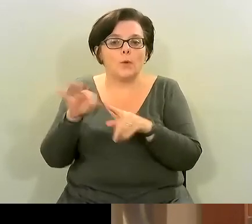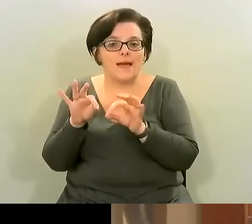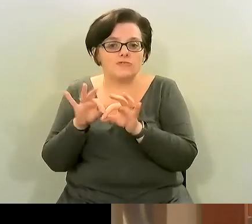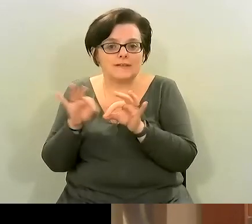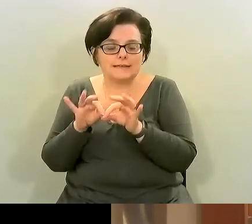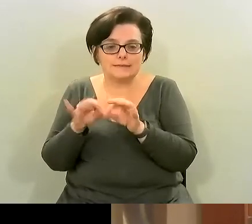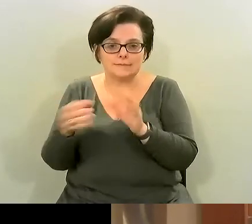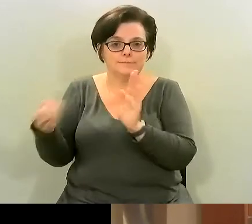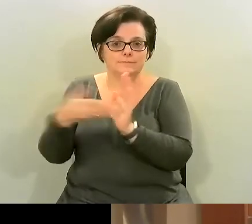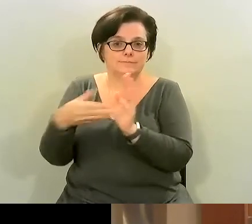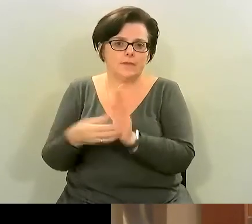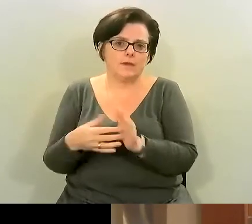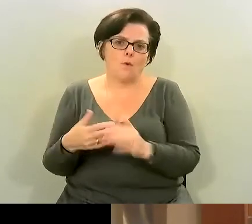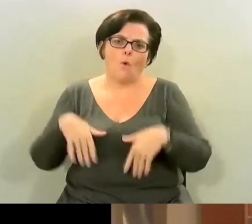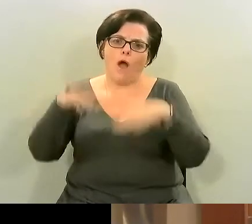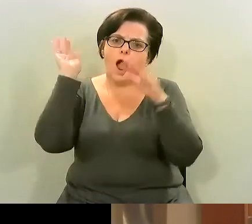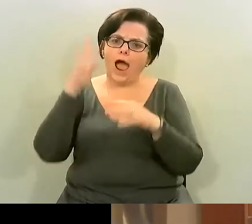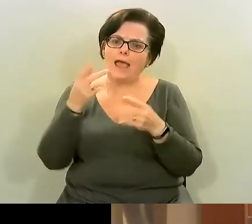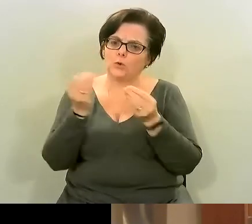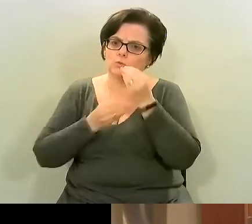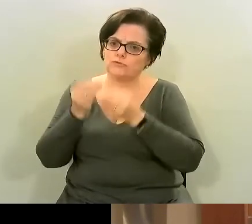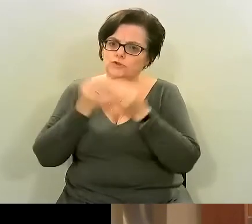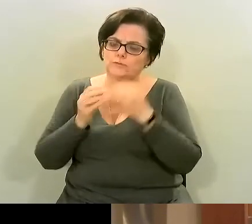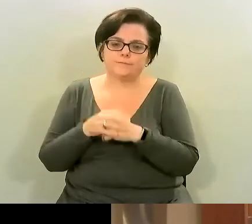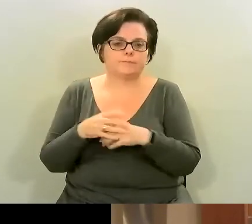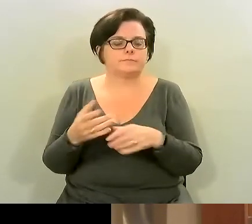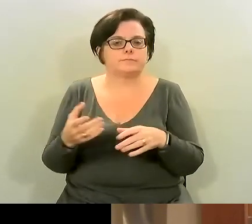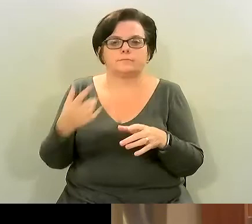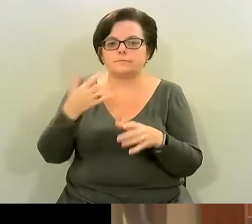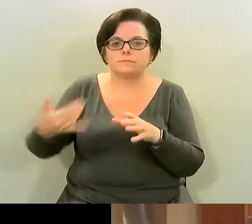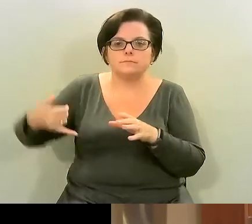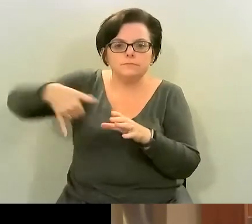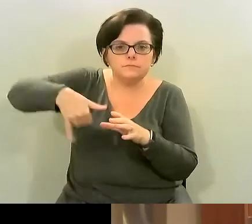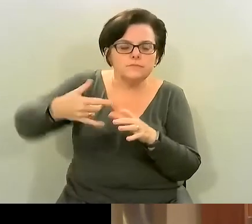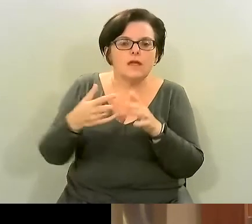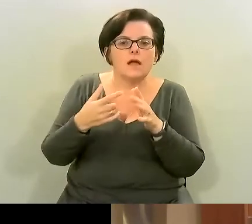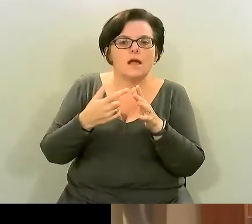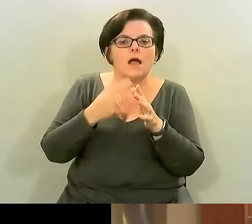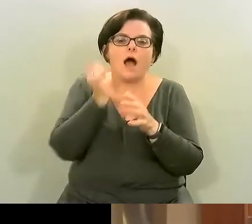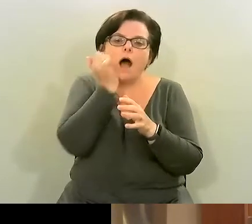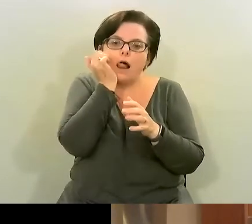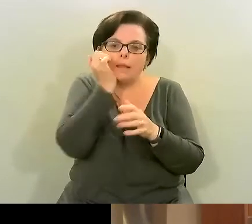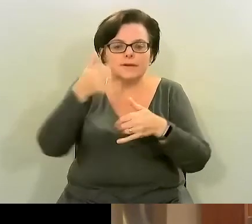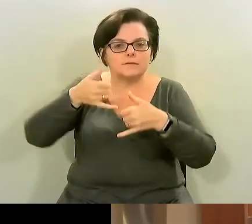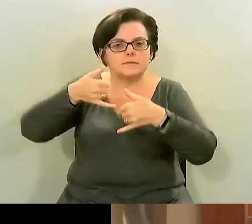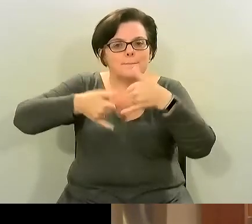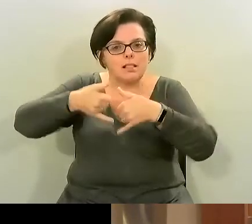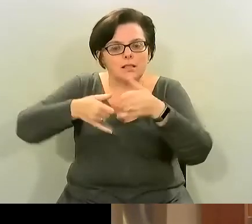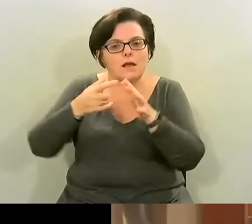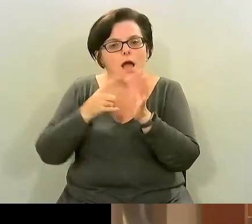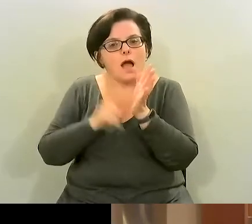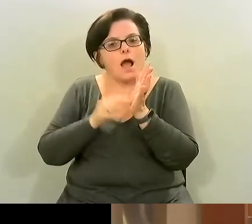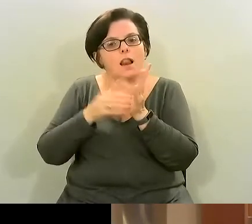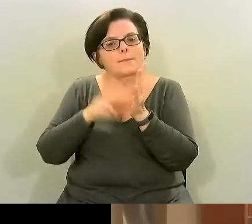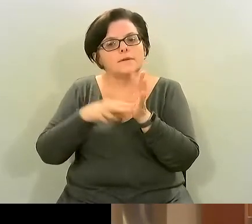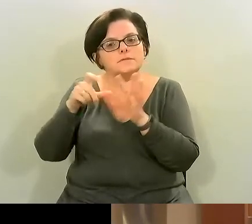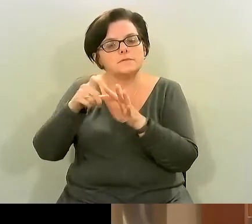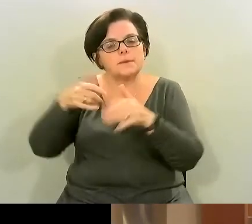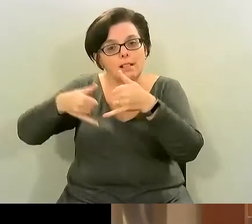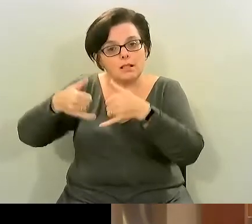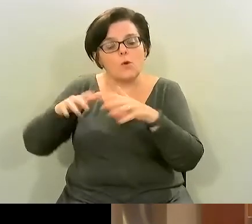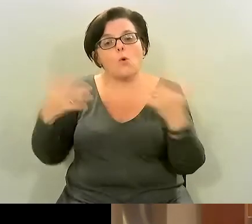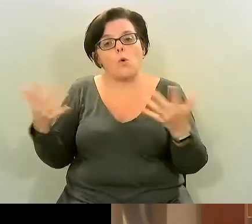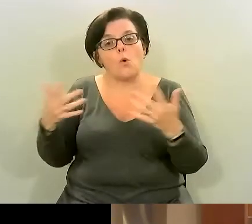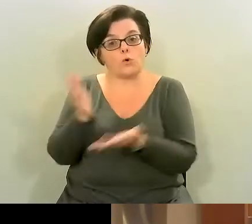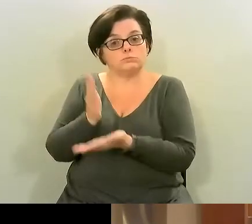nutritious and you can put in say an almond milk or a different kind of or dairy milk if if it's grass-fed i prefer um